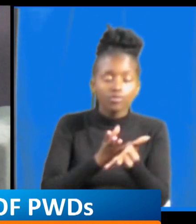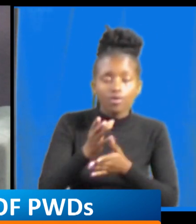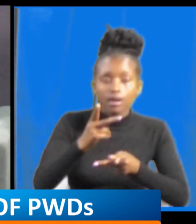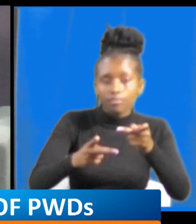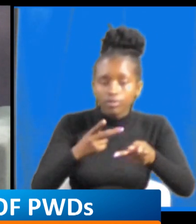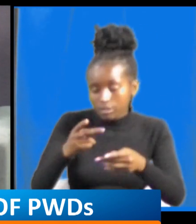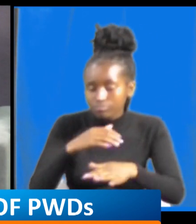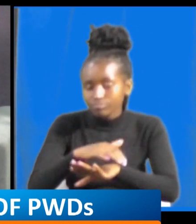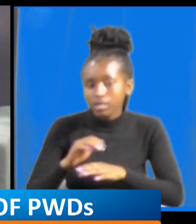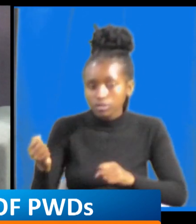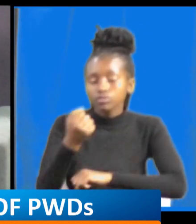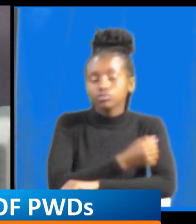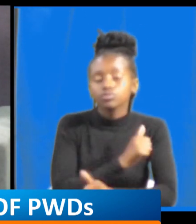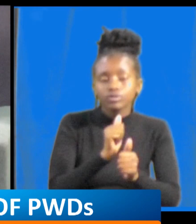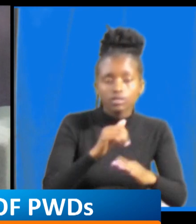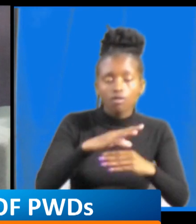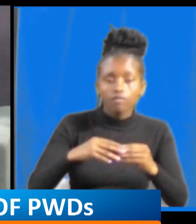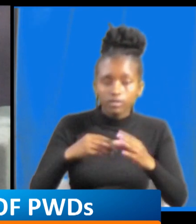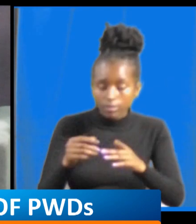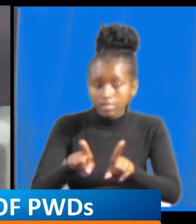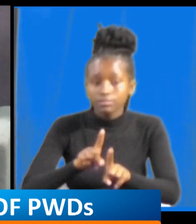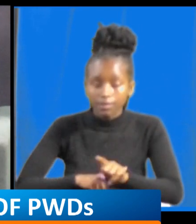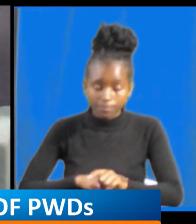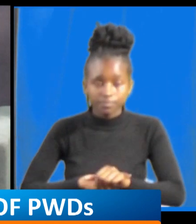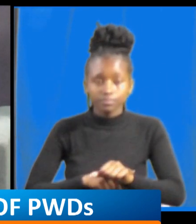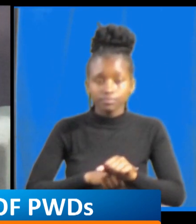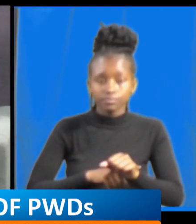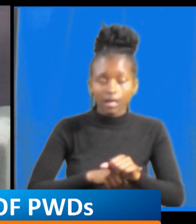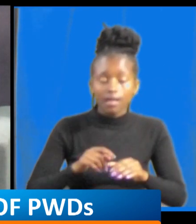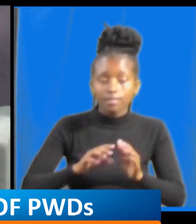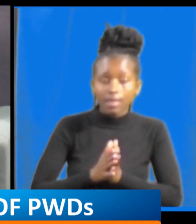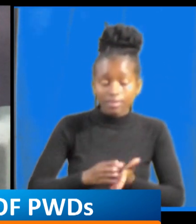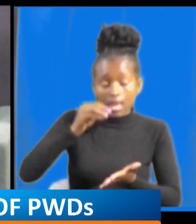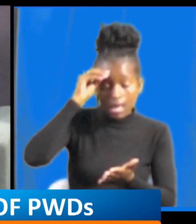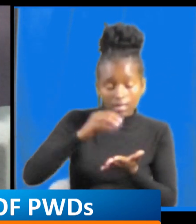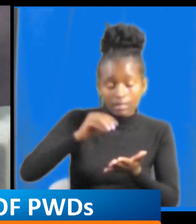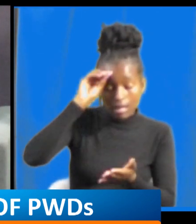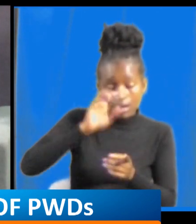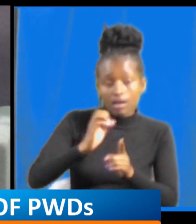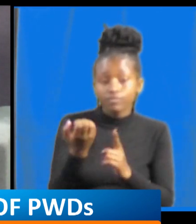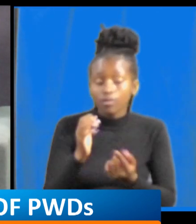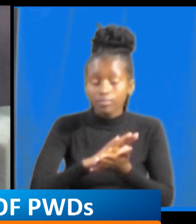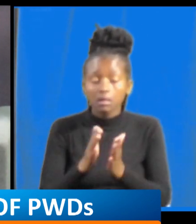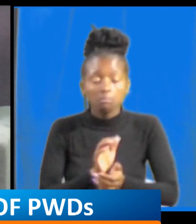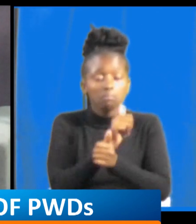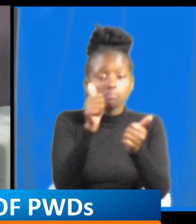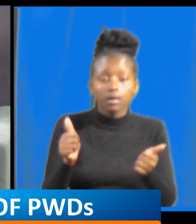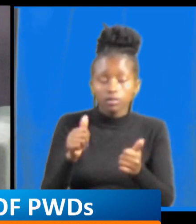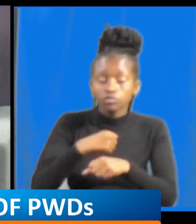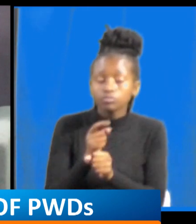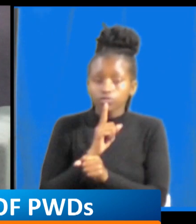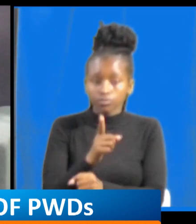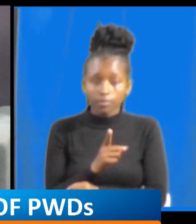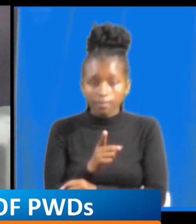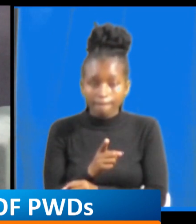school that is comfortable and and then and the learning environment is also friendly for you to be able to cope with your